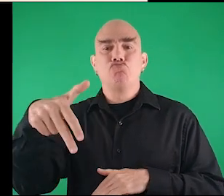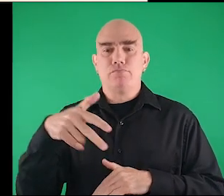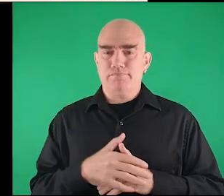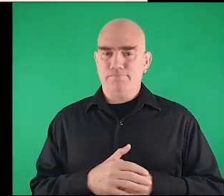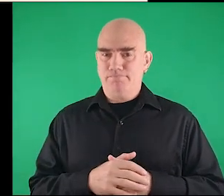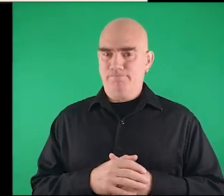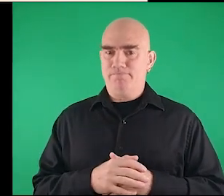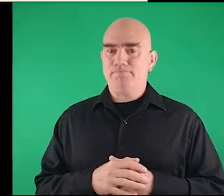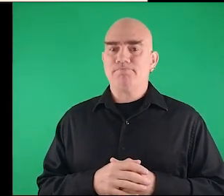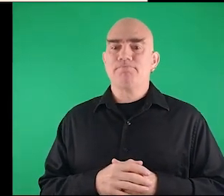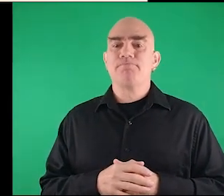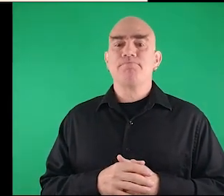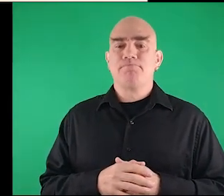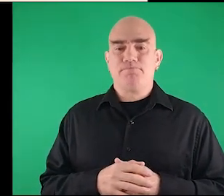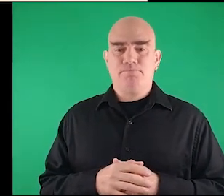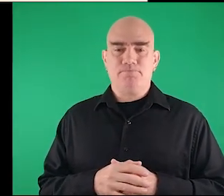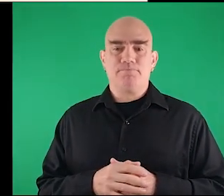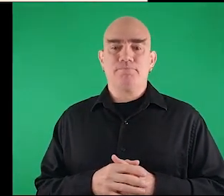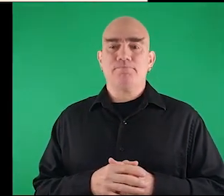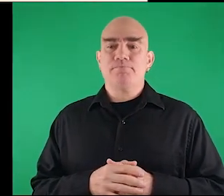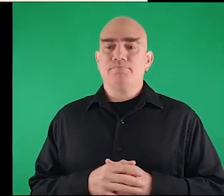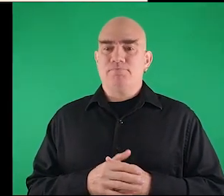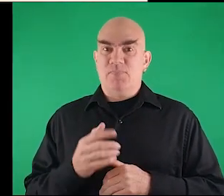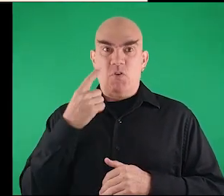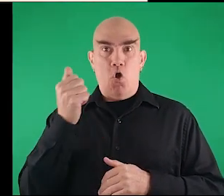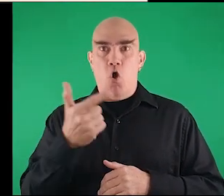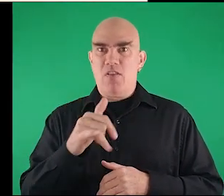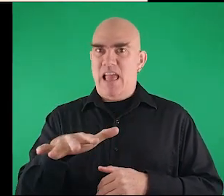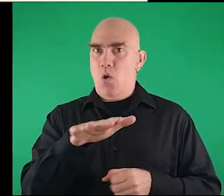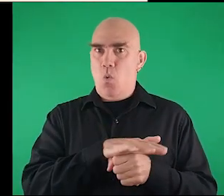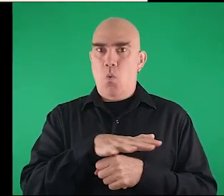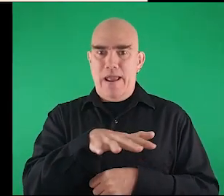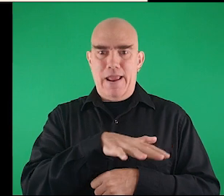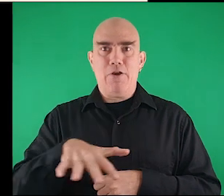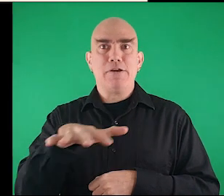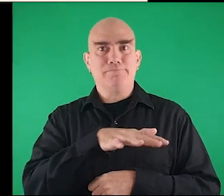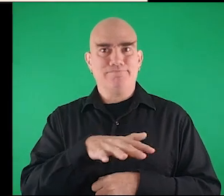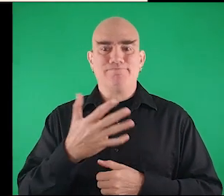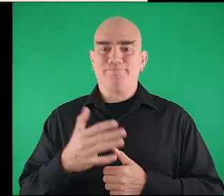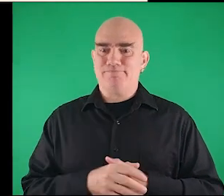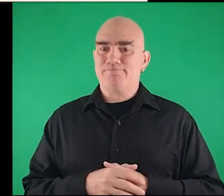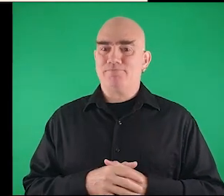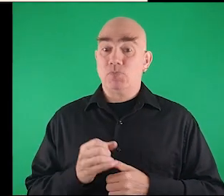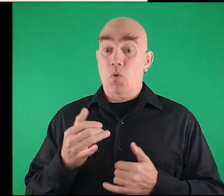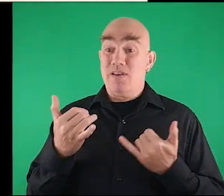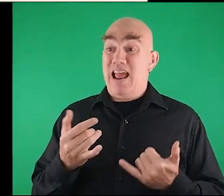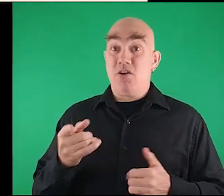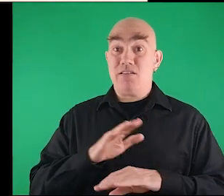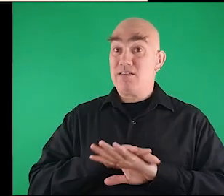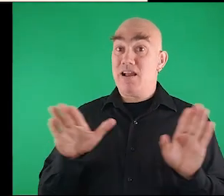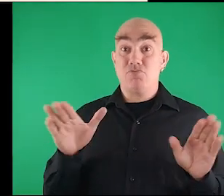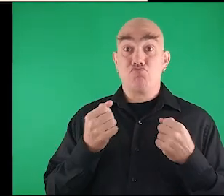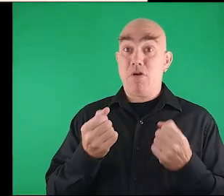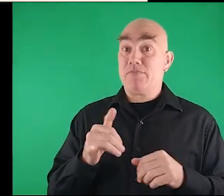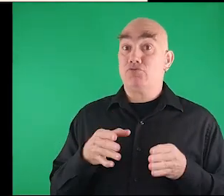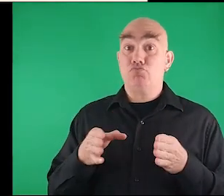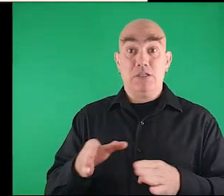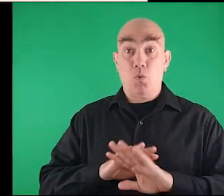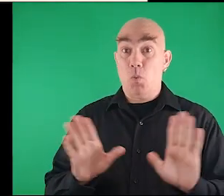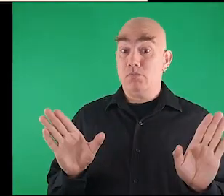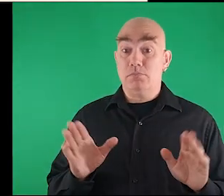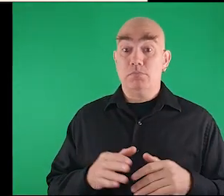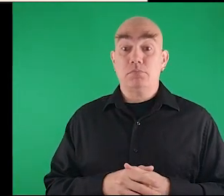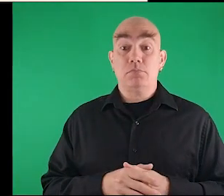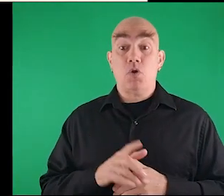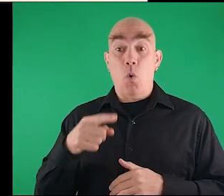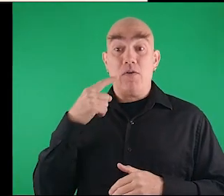transforming in a sidewalk or in all of this. Okay. So no one, you can no longer drive